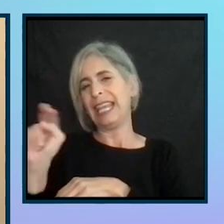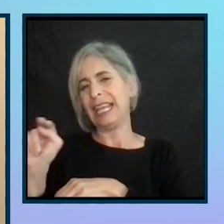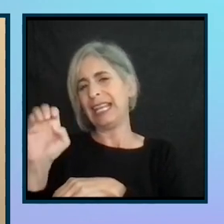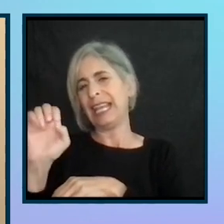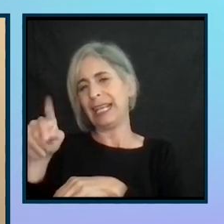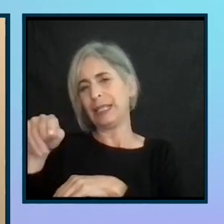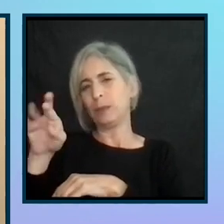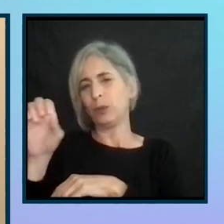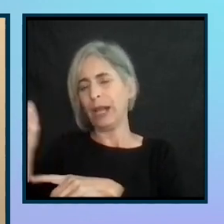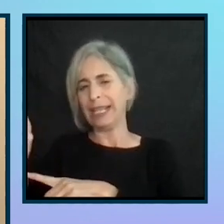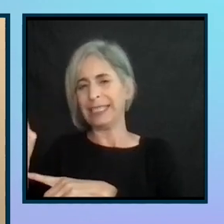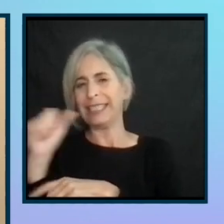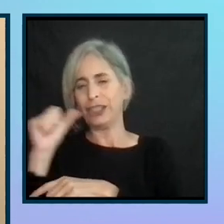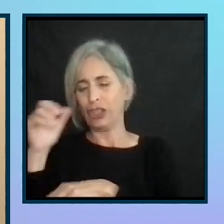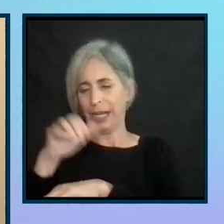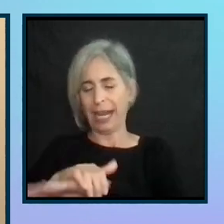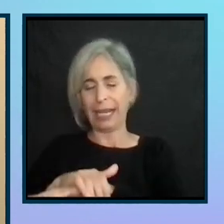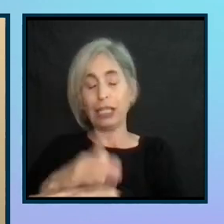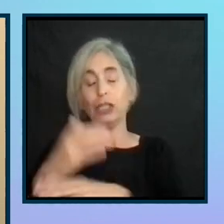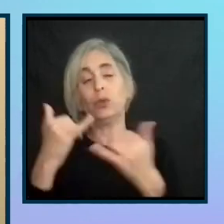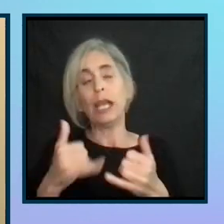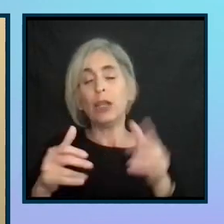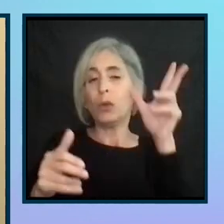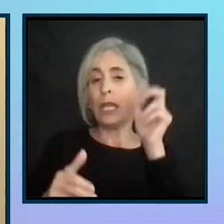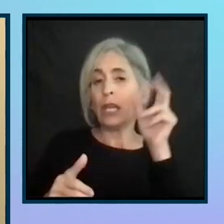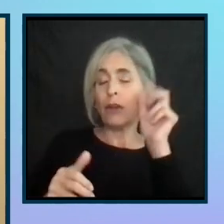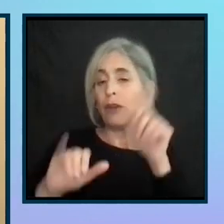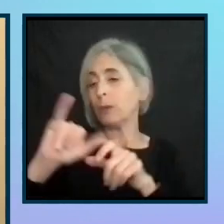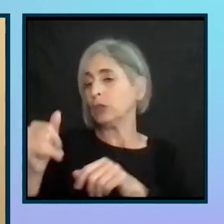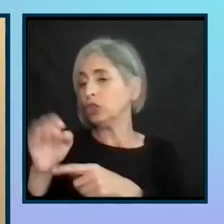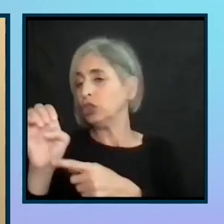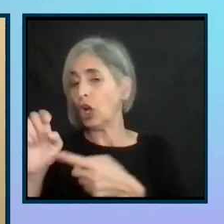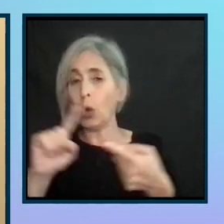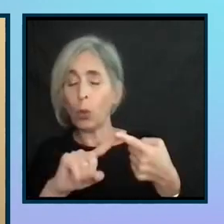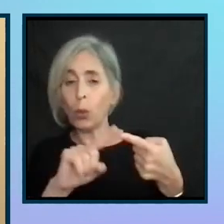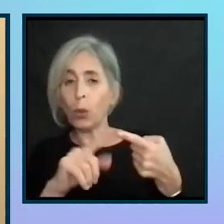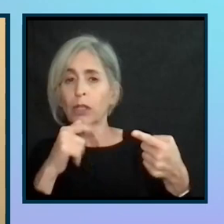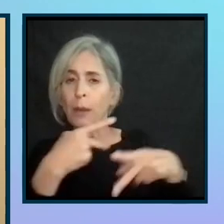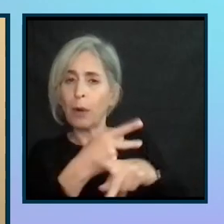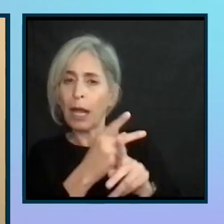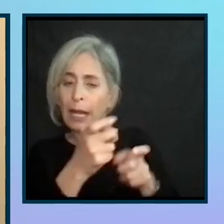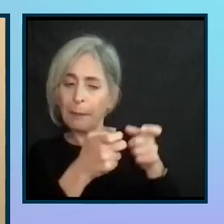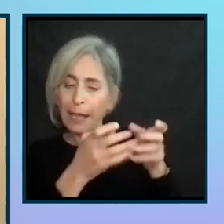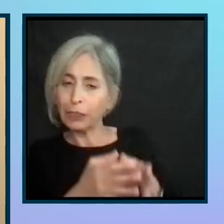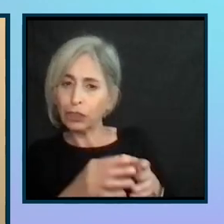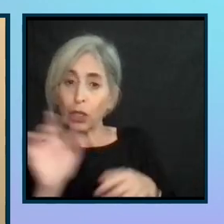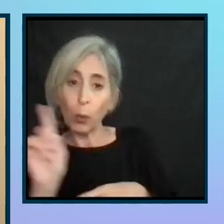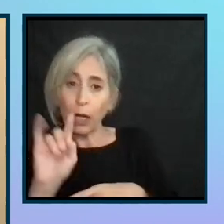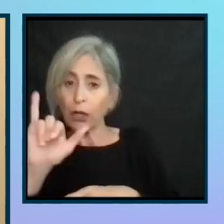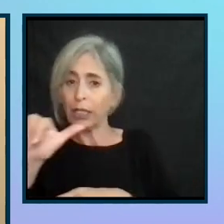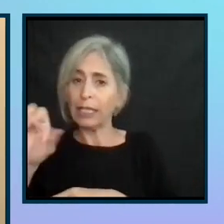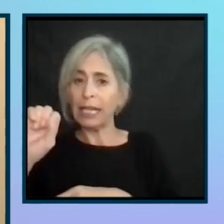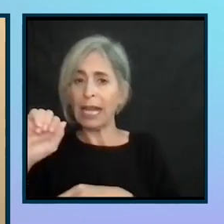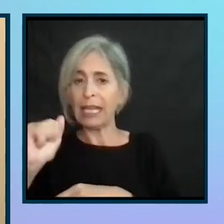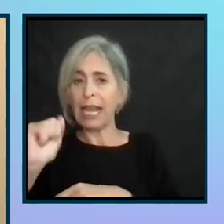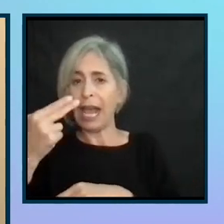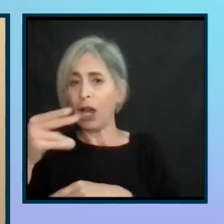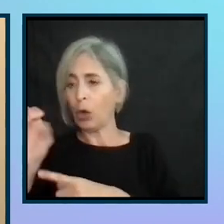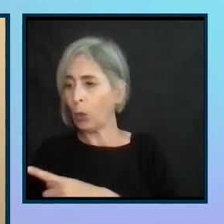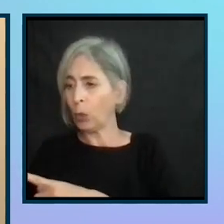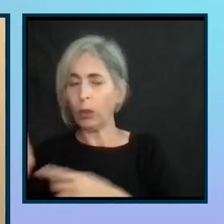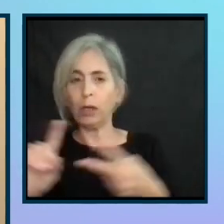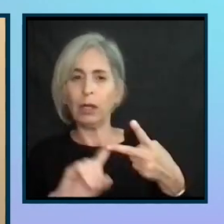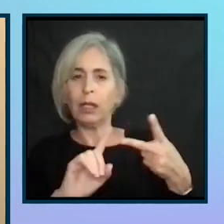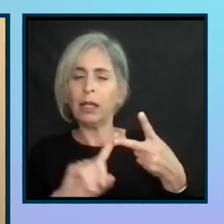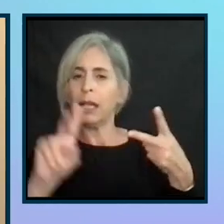today you're going to be hearing from a couple of us. You're going to be hearing from Joe, who's a product manager at Yahoo, and you'll also be hearing